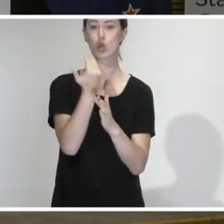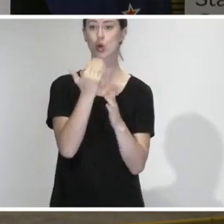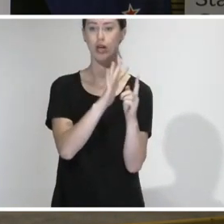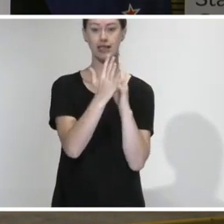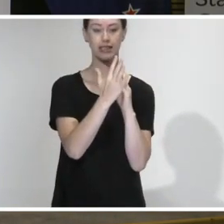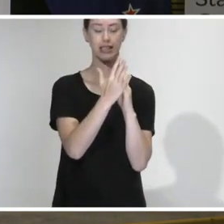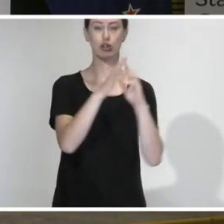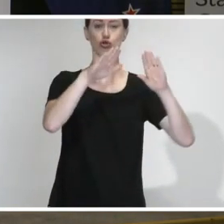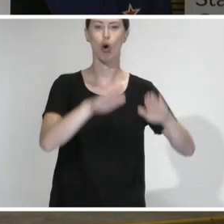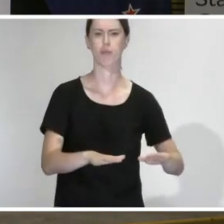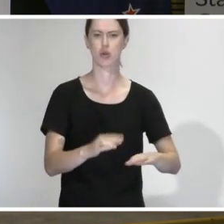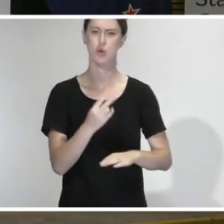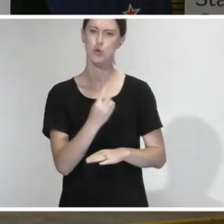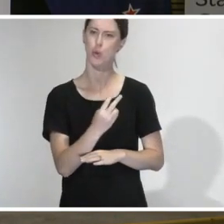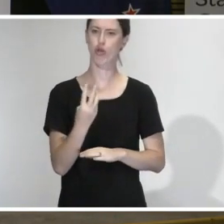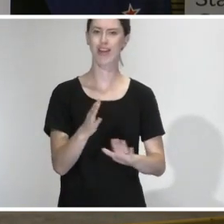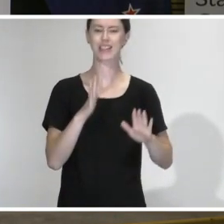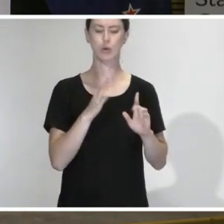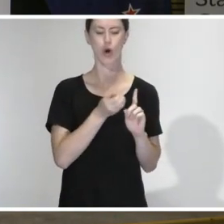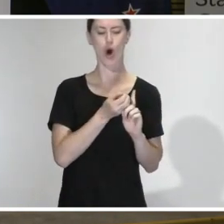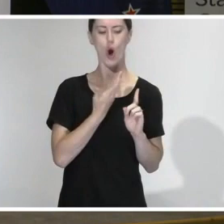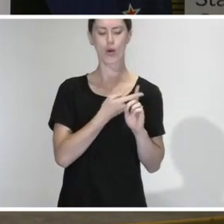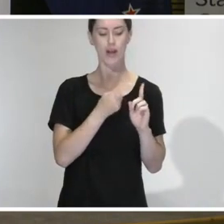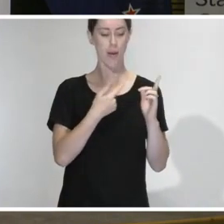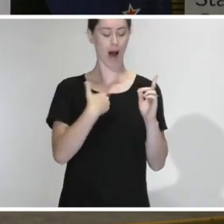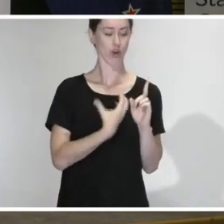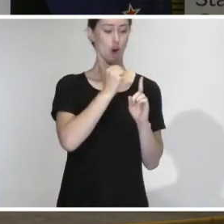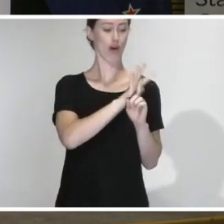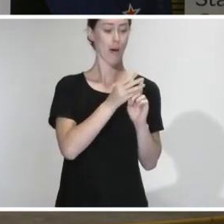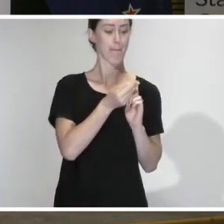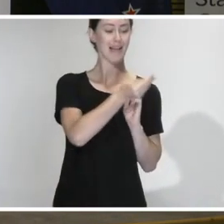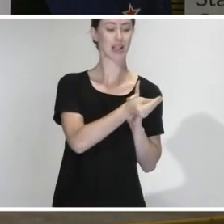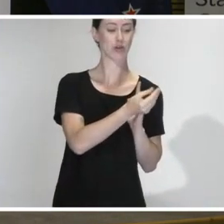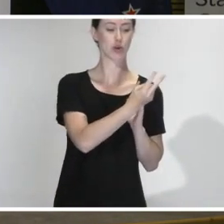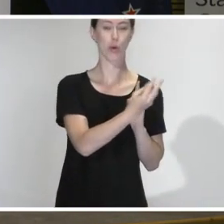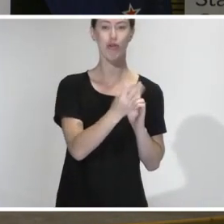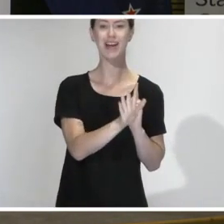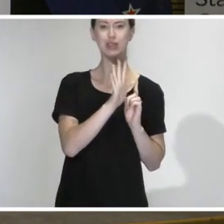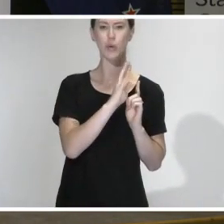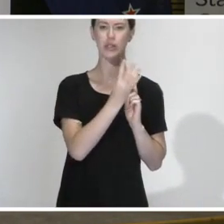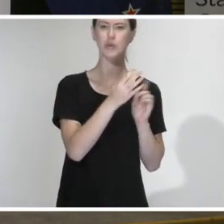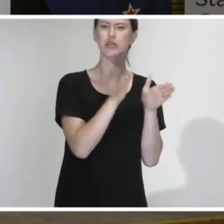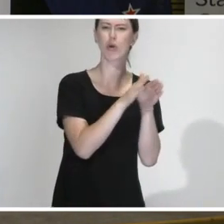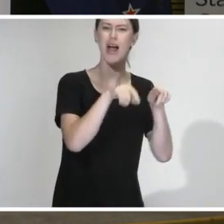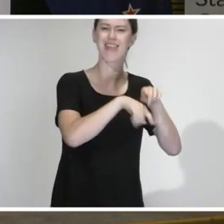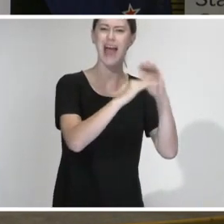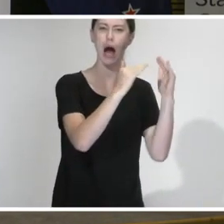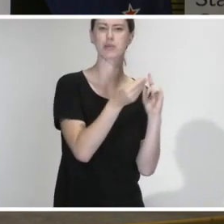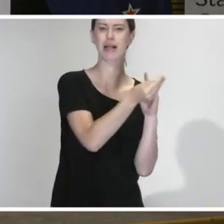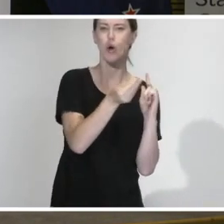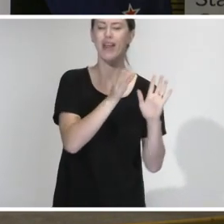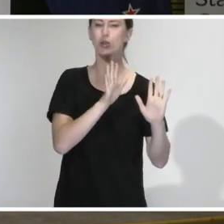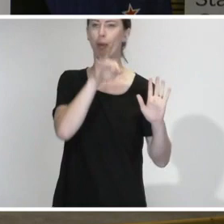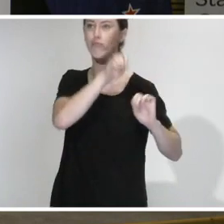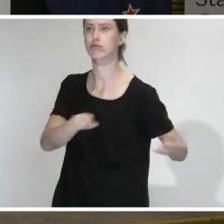has dropped down to two or three, reflecting the fact that we are in the alert level four. So people are in small groups. And so the number